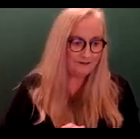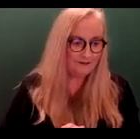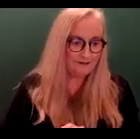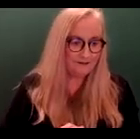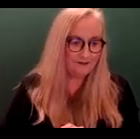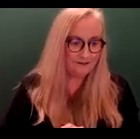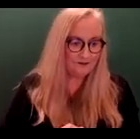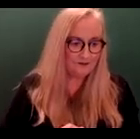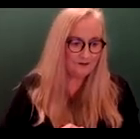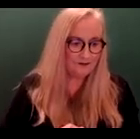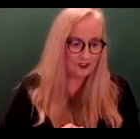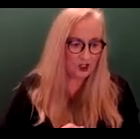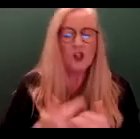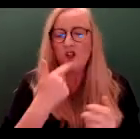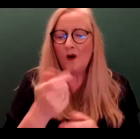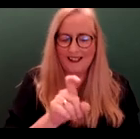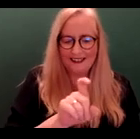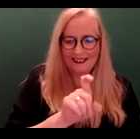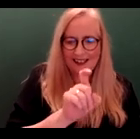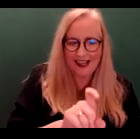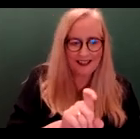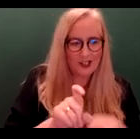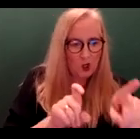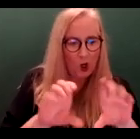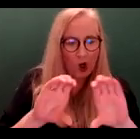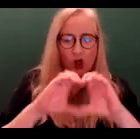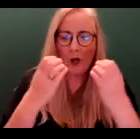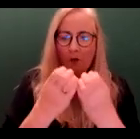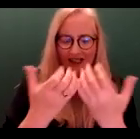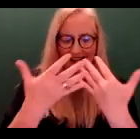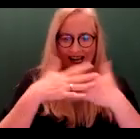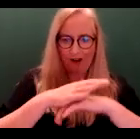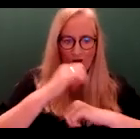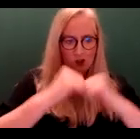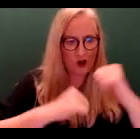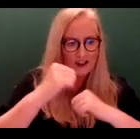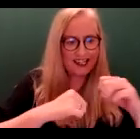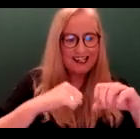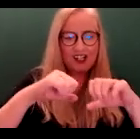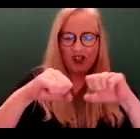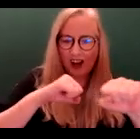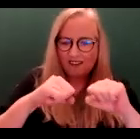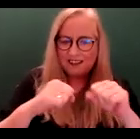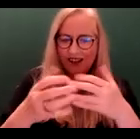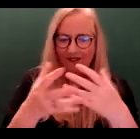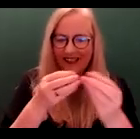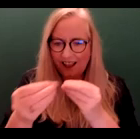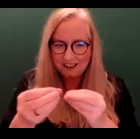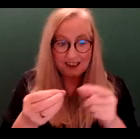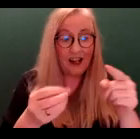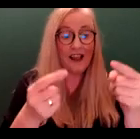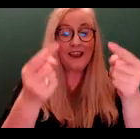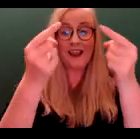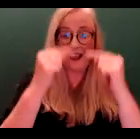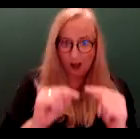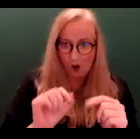So under topic, then we click community infrastructure services and facilities and under your